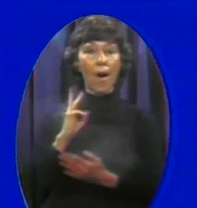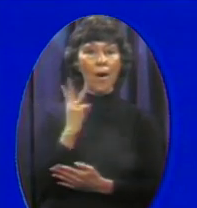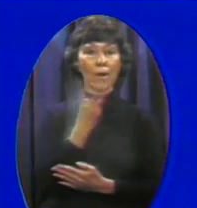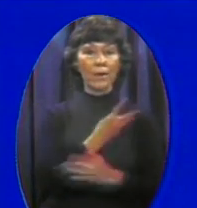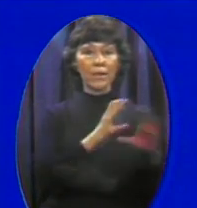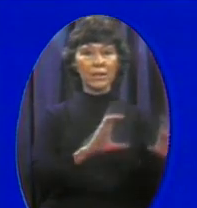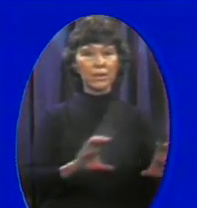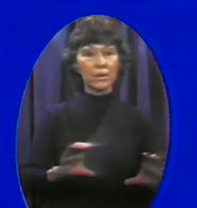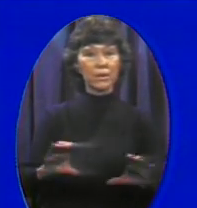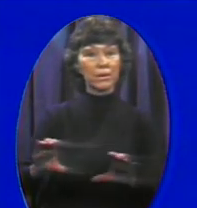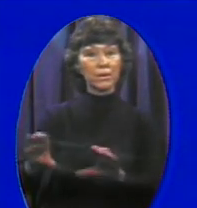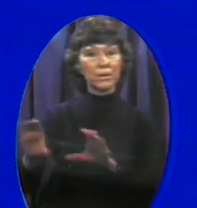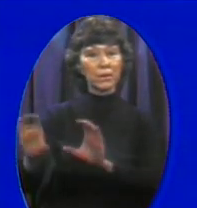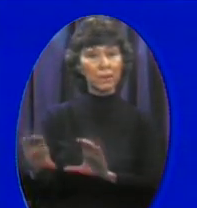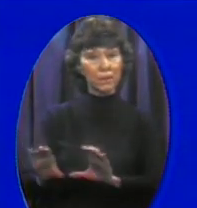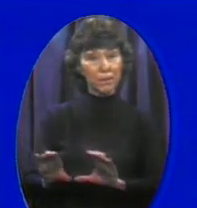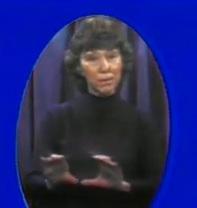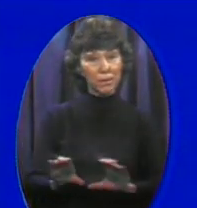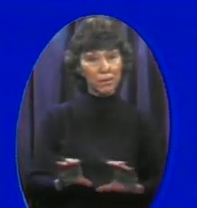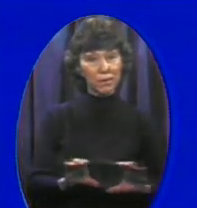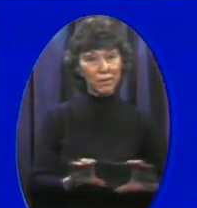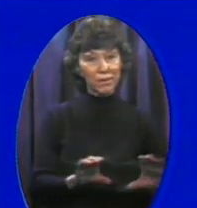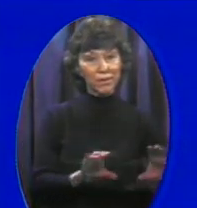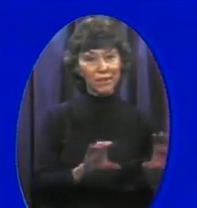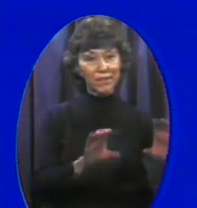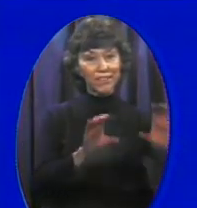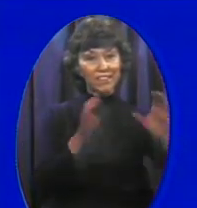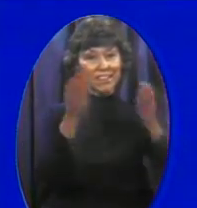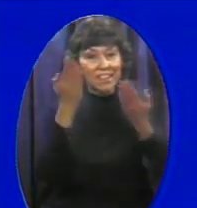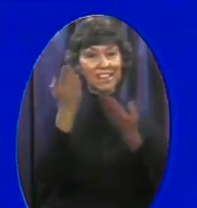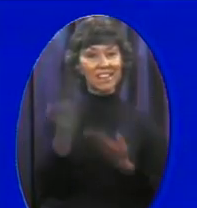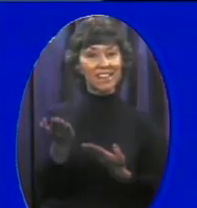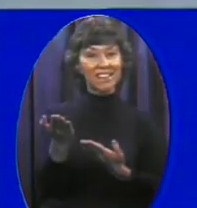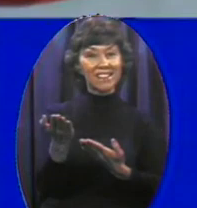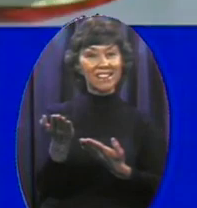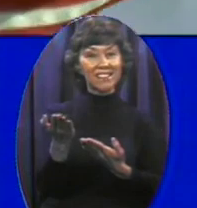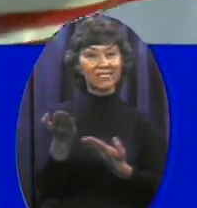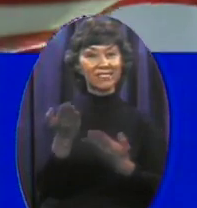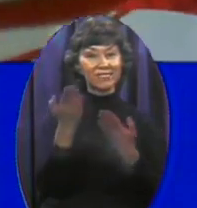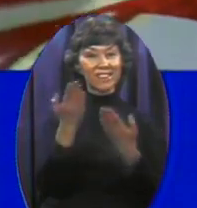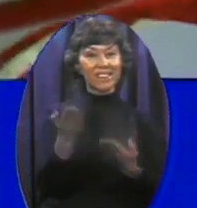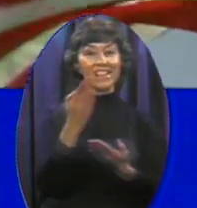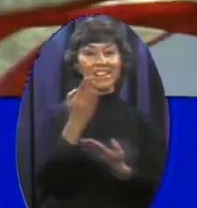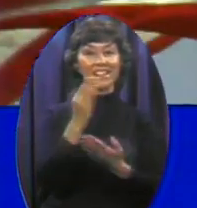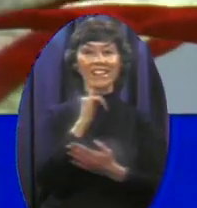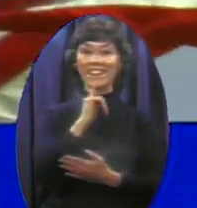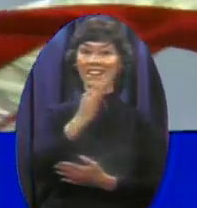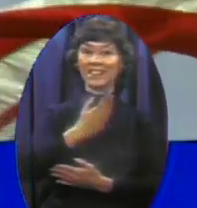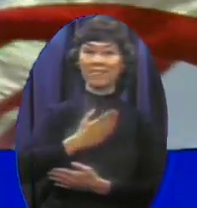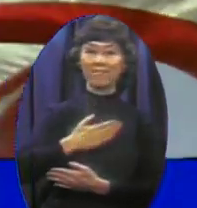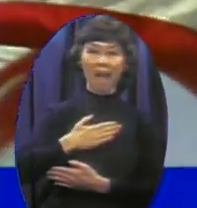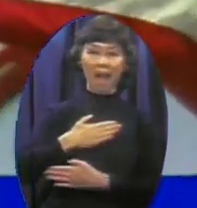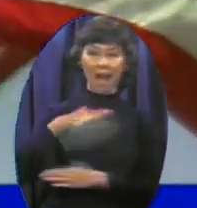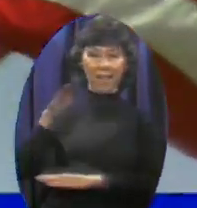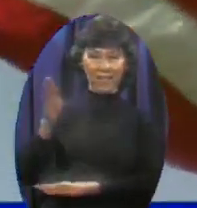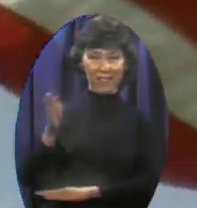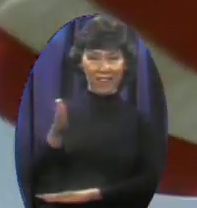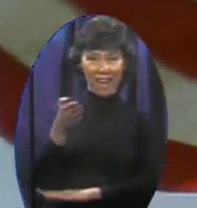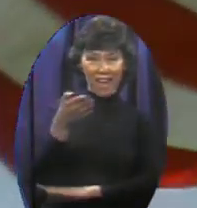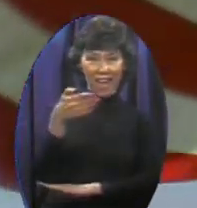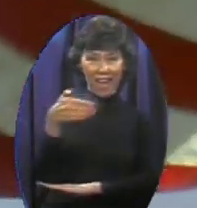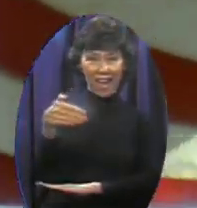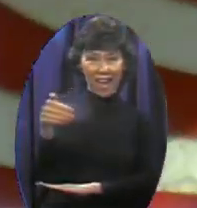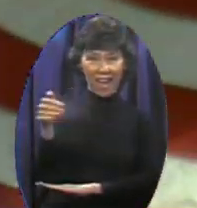we do ¶ ¶ This, this is my flag